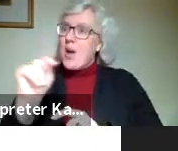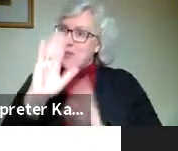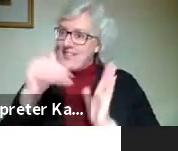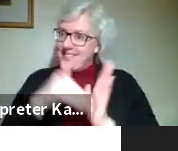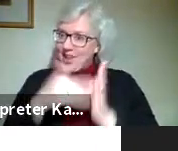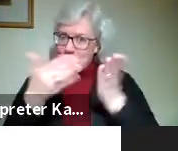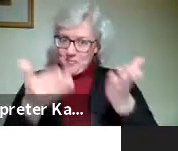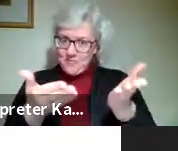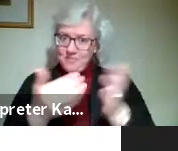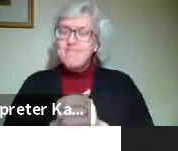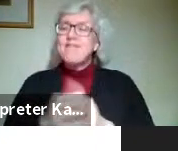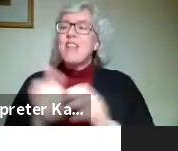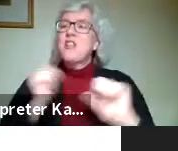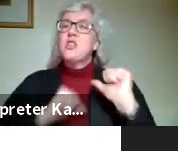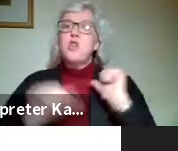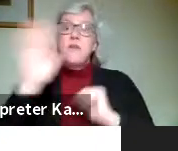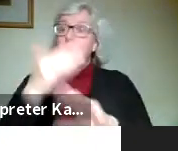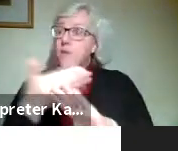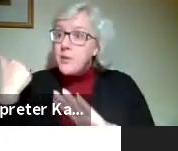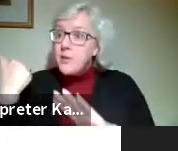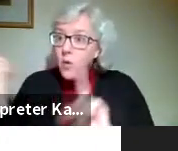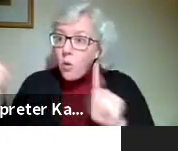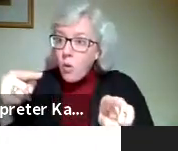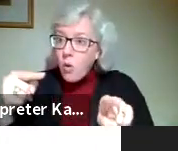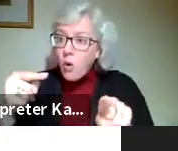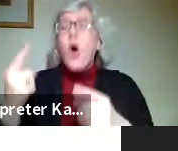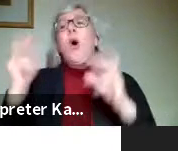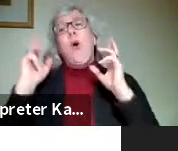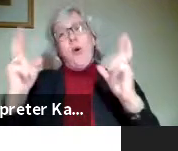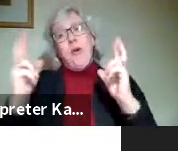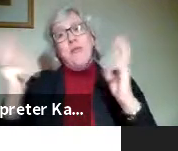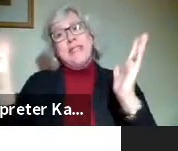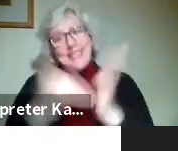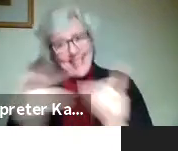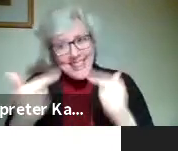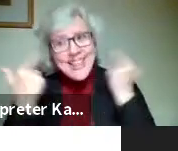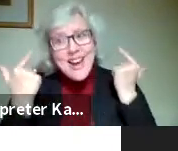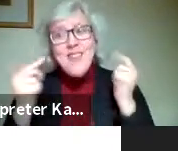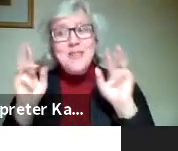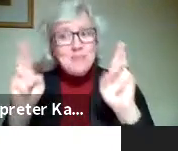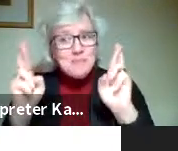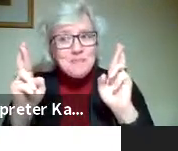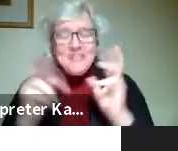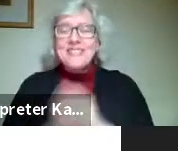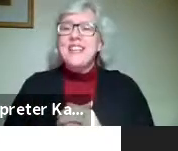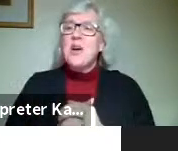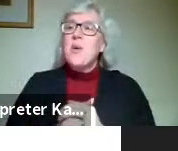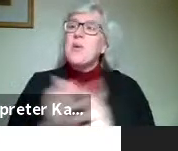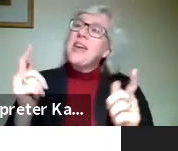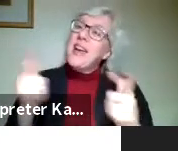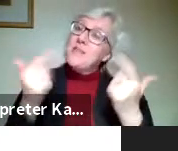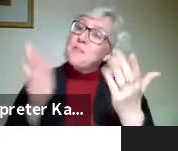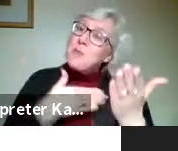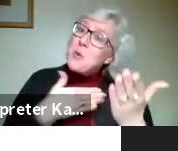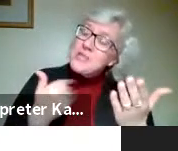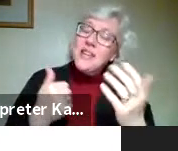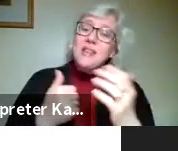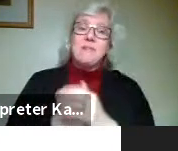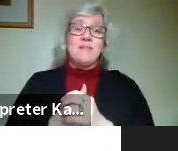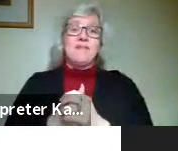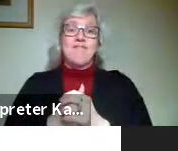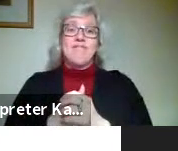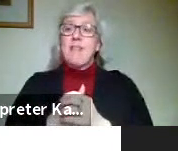show is something that, if you've never been to it, and hopefully one day we can have a live show again, we have live music. We have